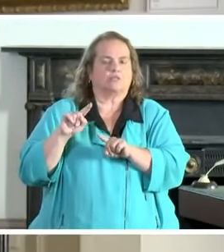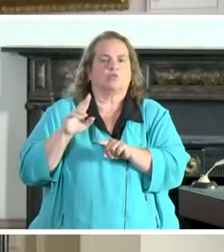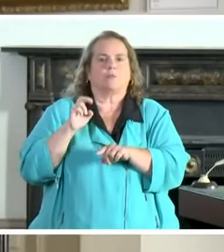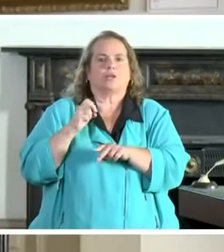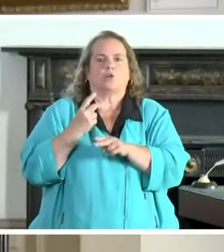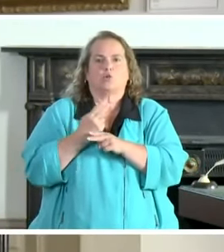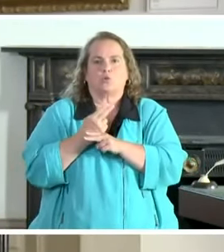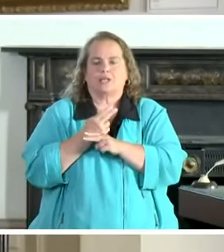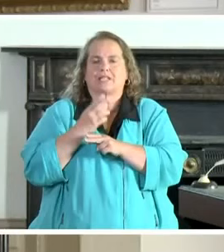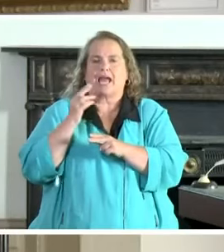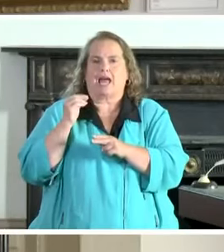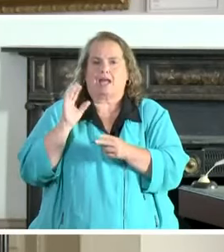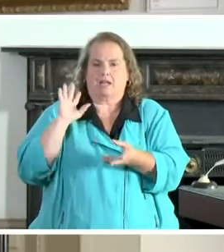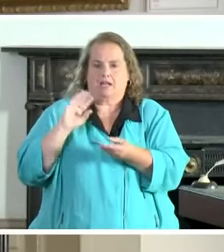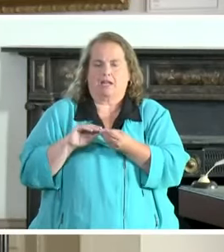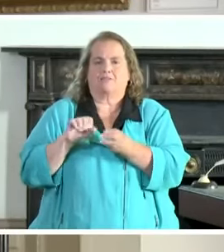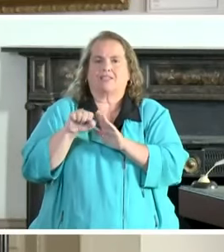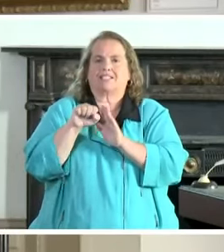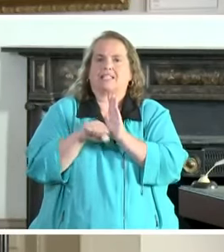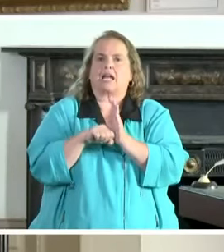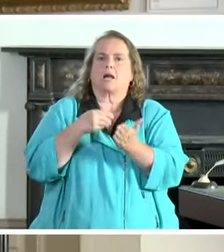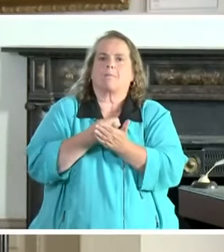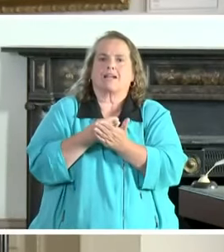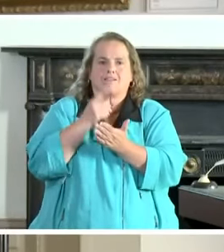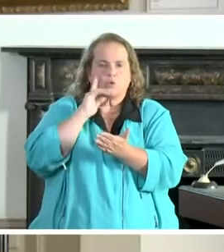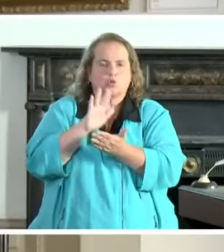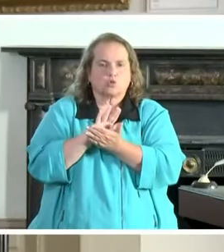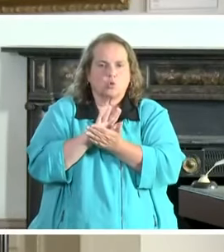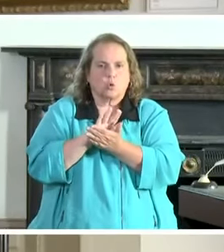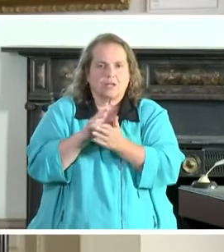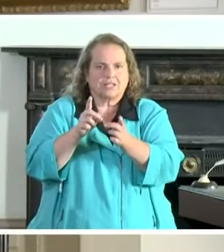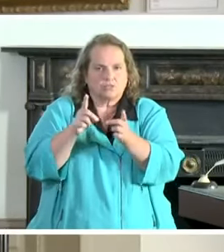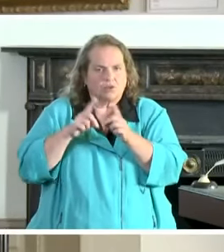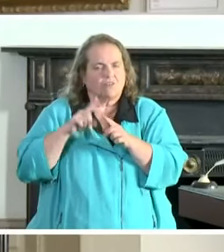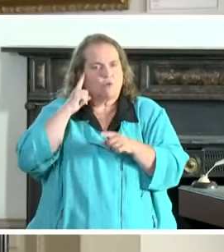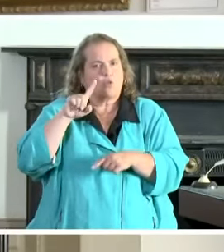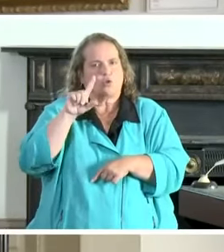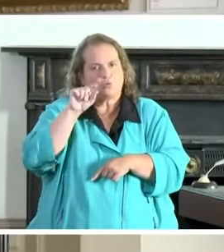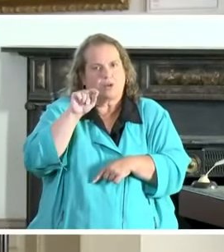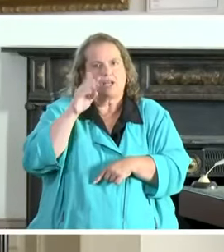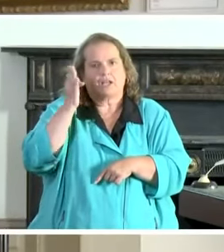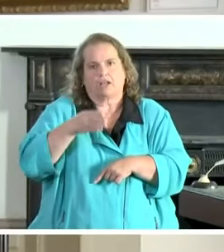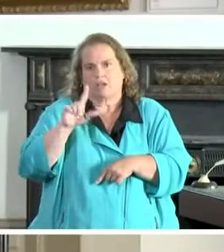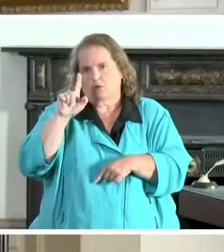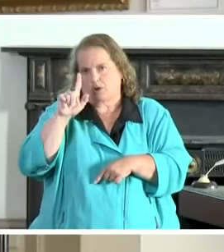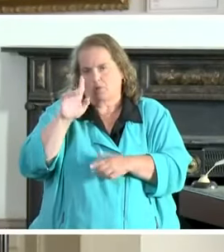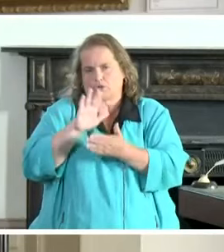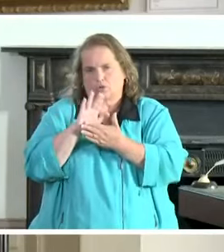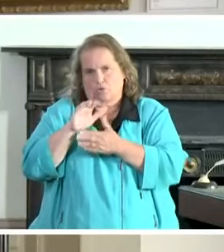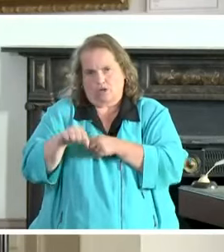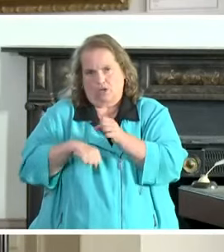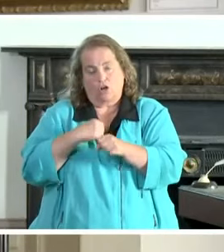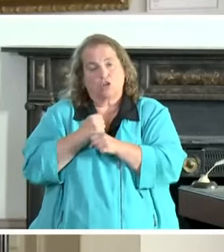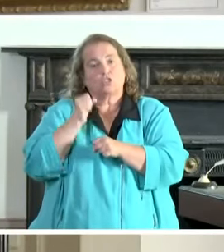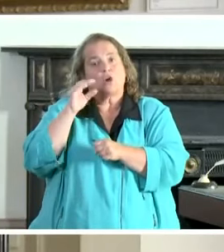calculating state funding to school districts for the 20-21 school year so that the Kentucky Board of Education may set forth